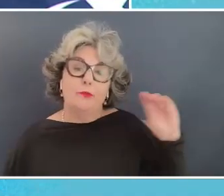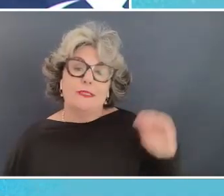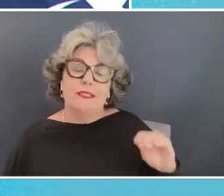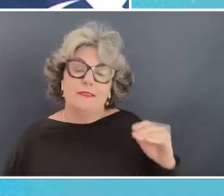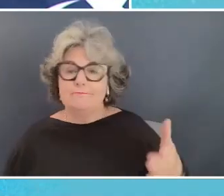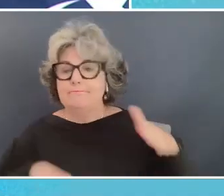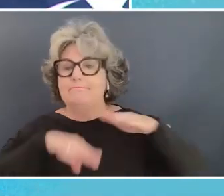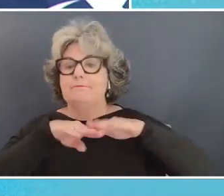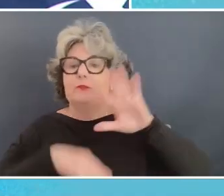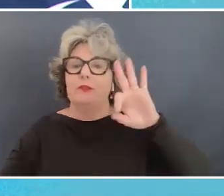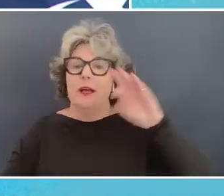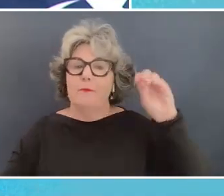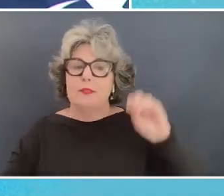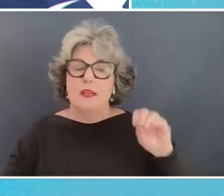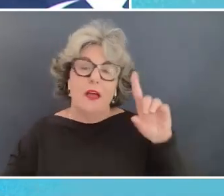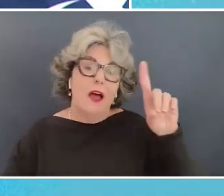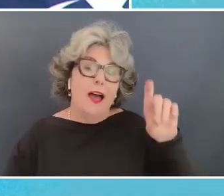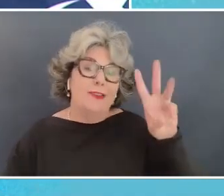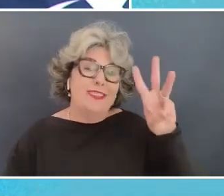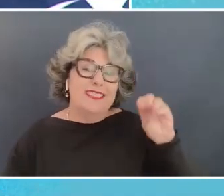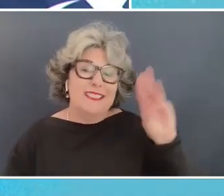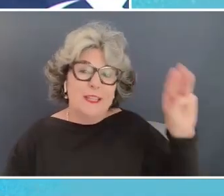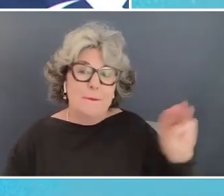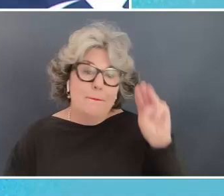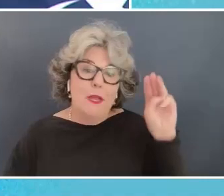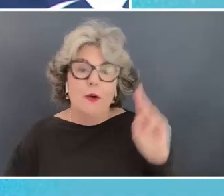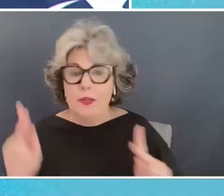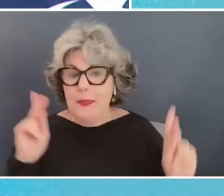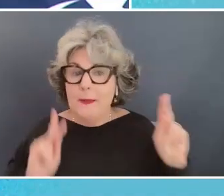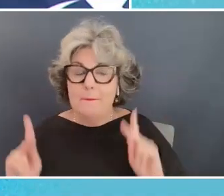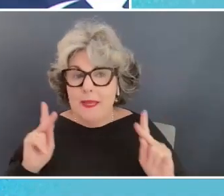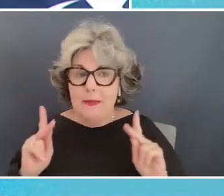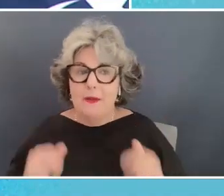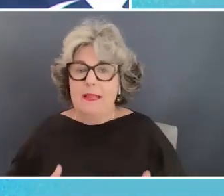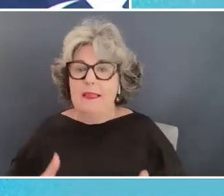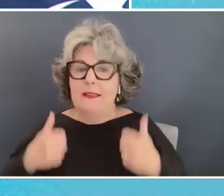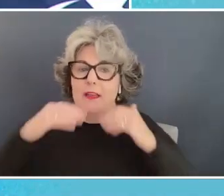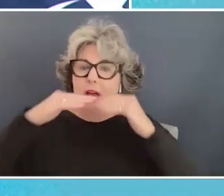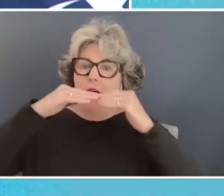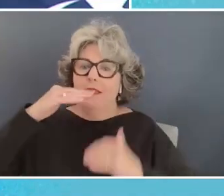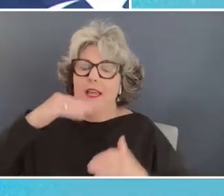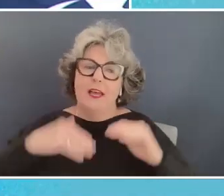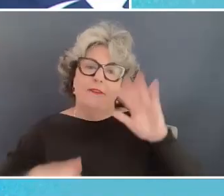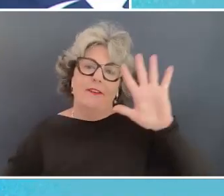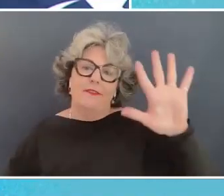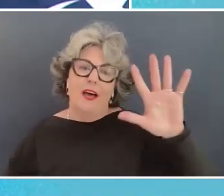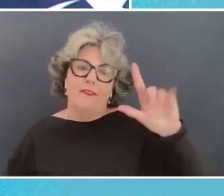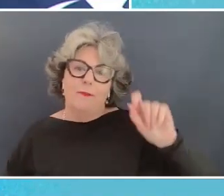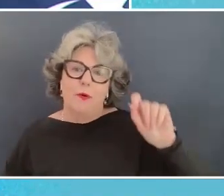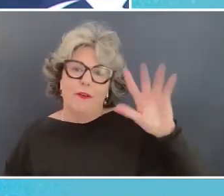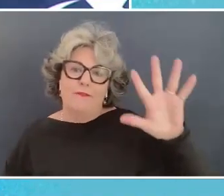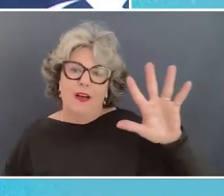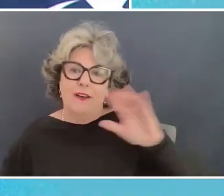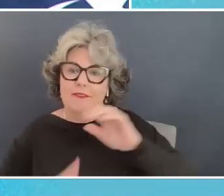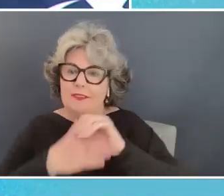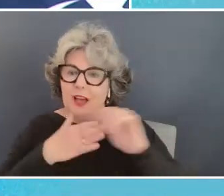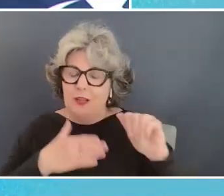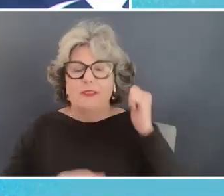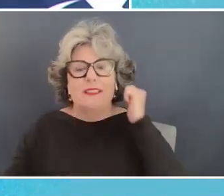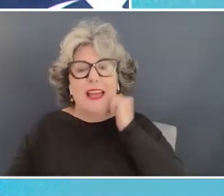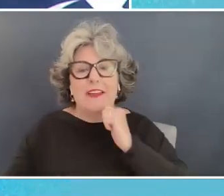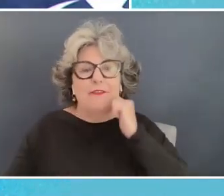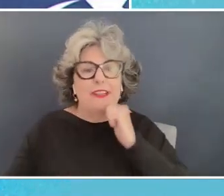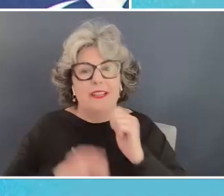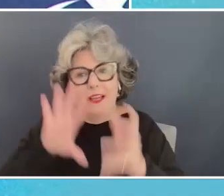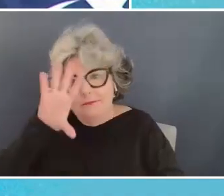than 160 million people are living on less than 5.5 dollars a day and